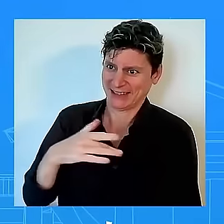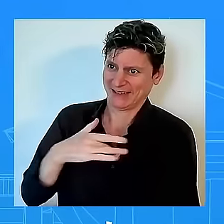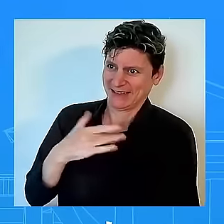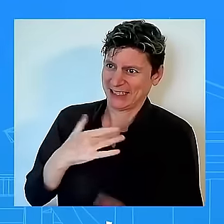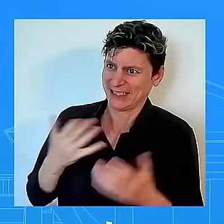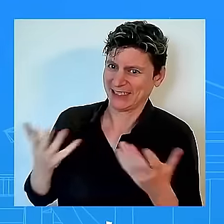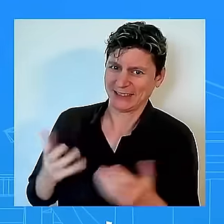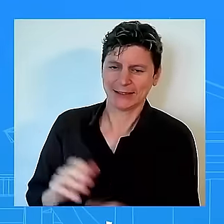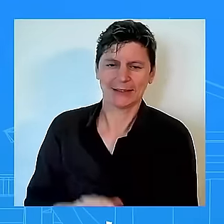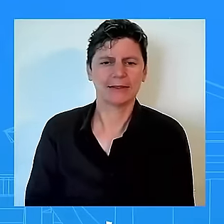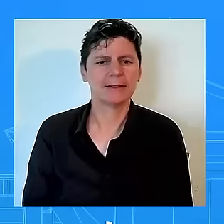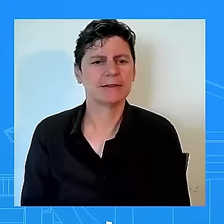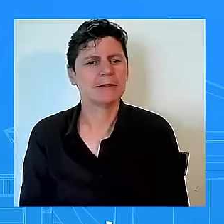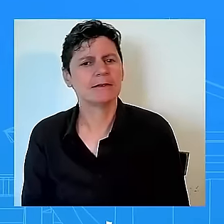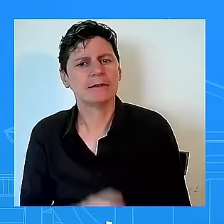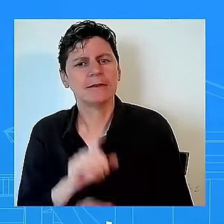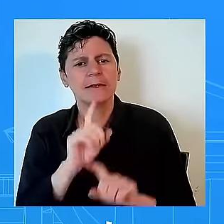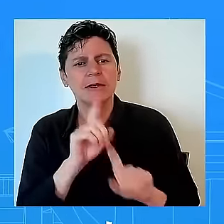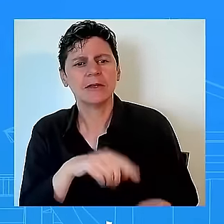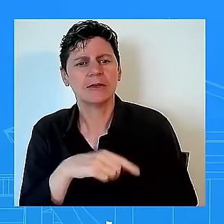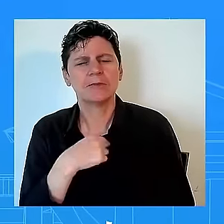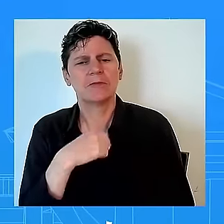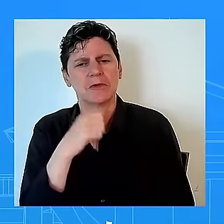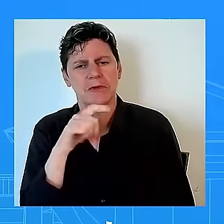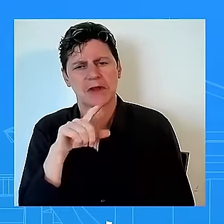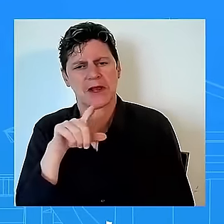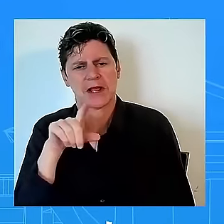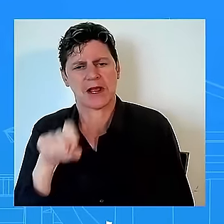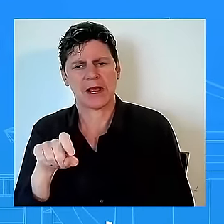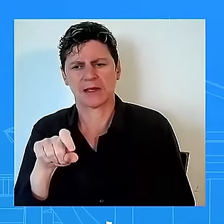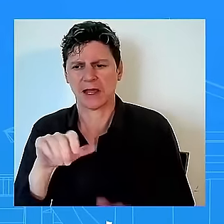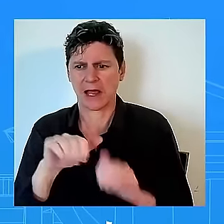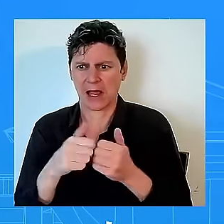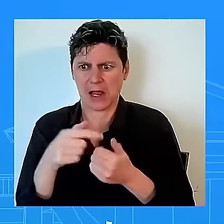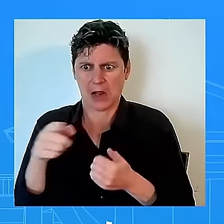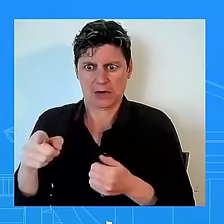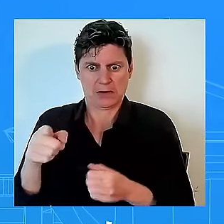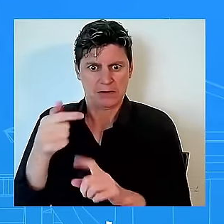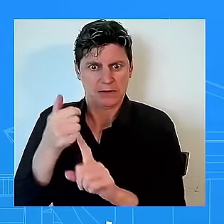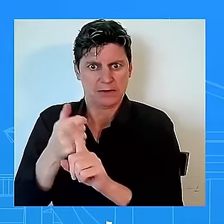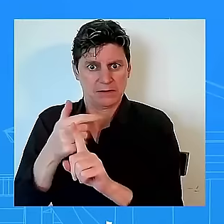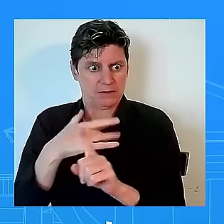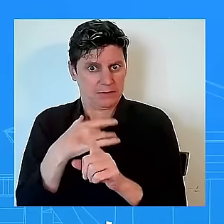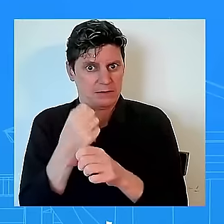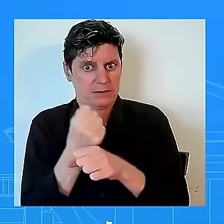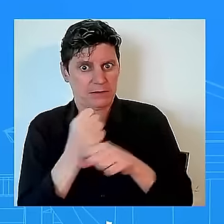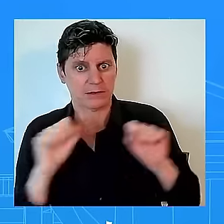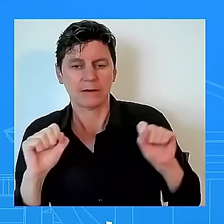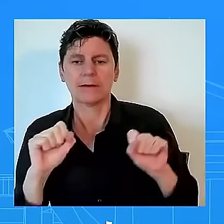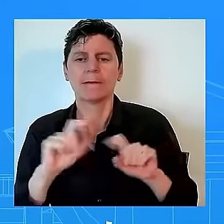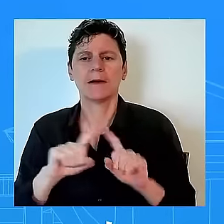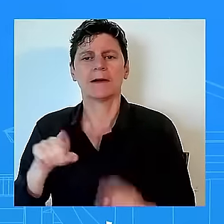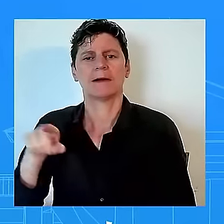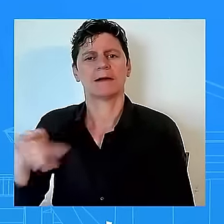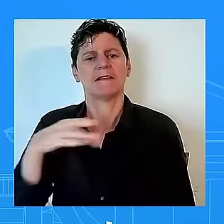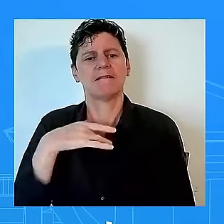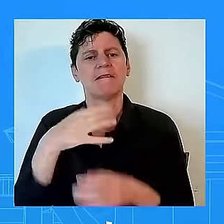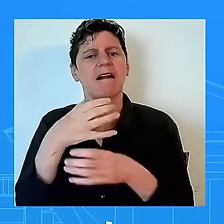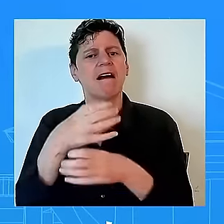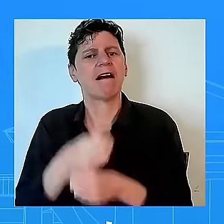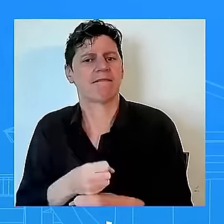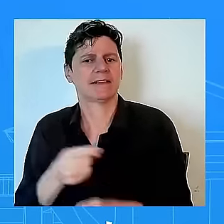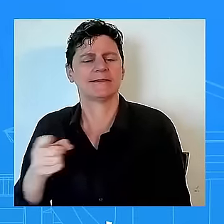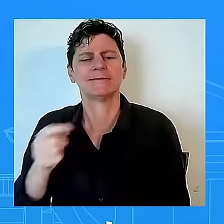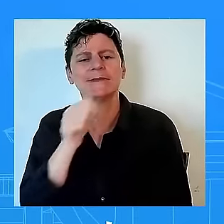what i can tell you he has full confidence in the secret service i think if you look at the political rhetoric more broadly which the president has